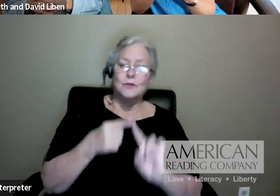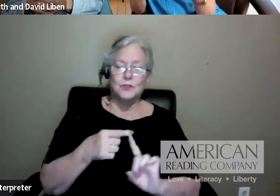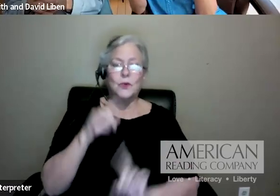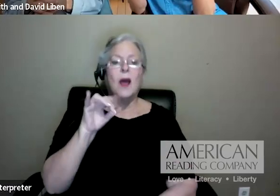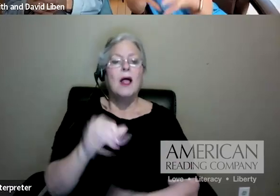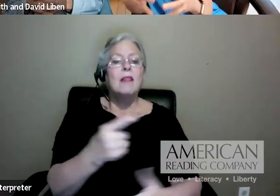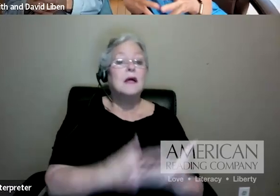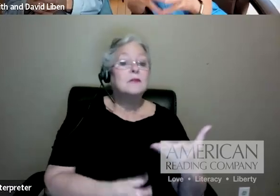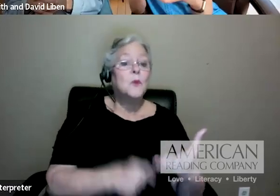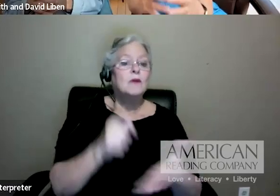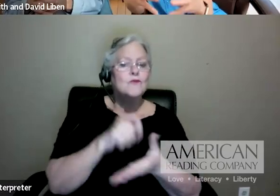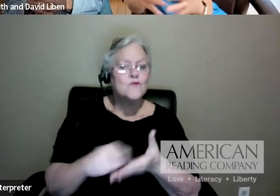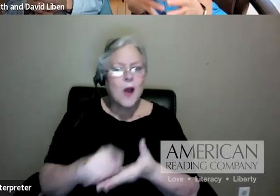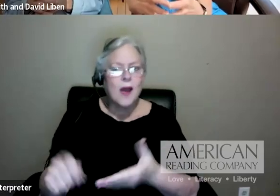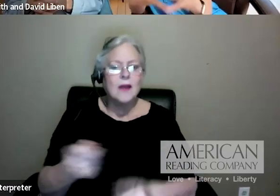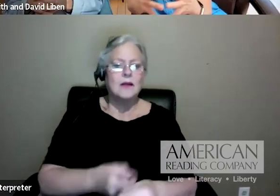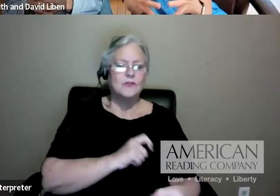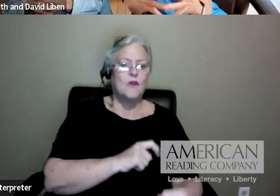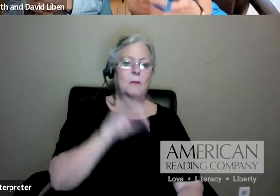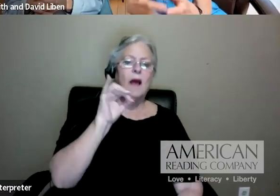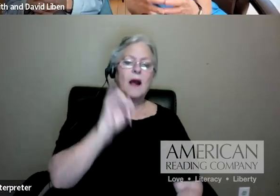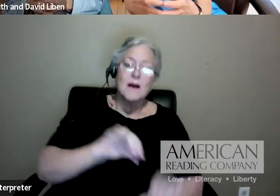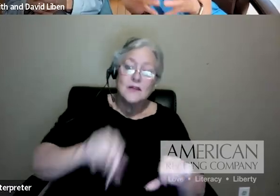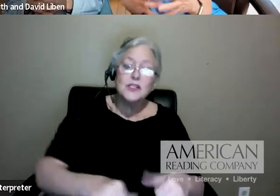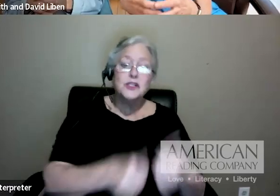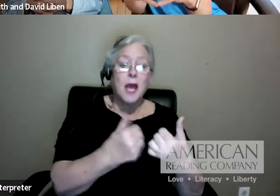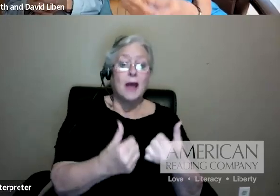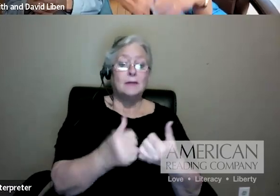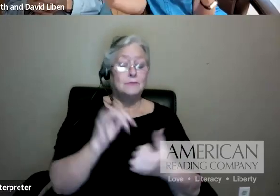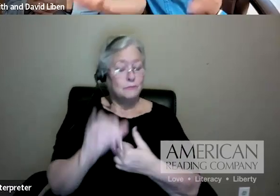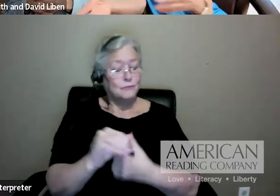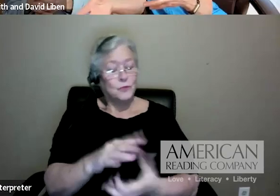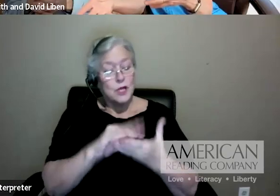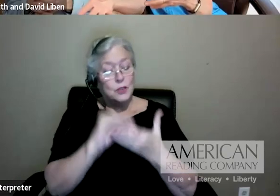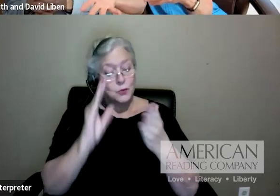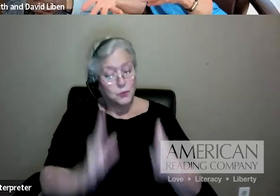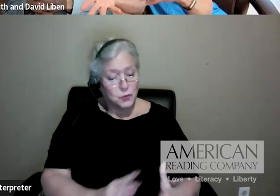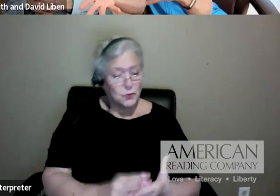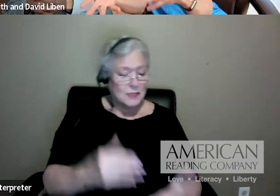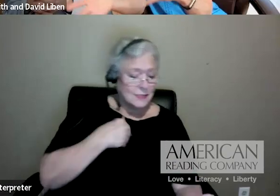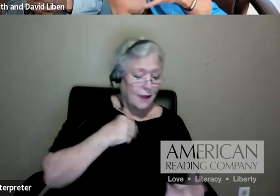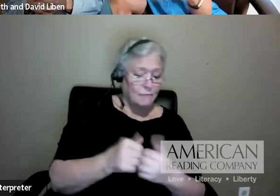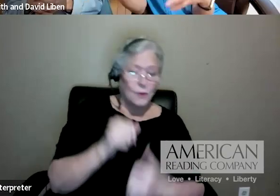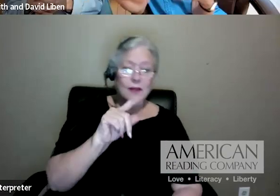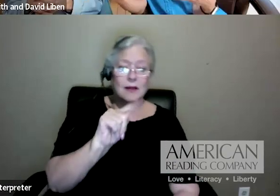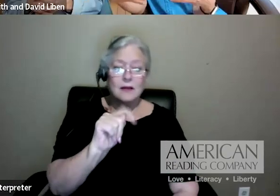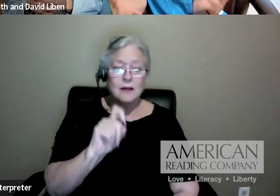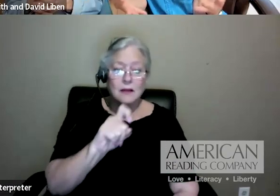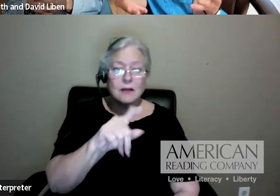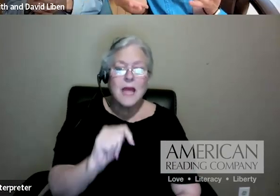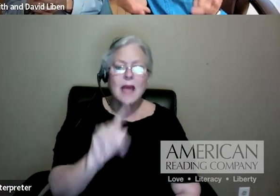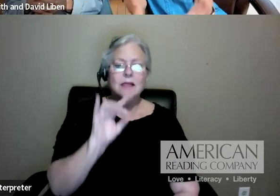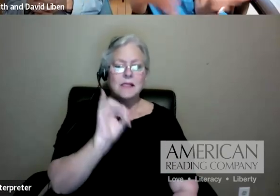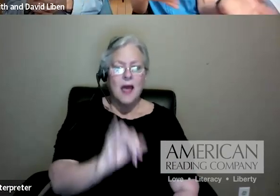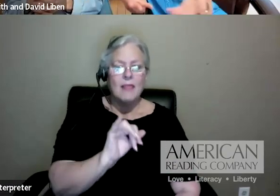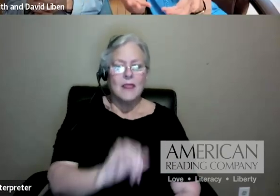from. And it should drive... The challenges that students encounter with the text should drive the use of strategies, you know, because